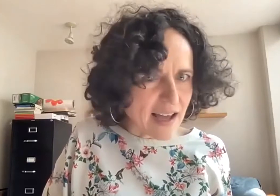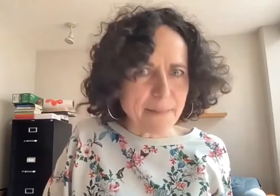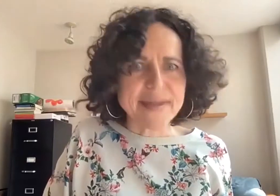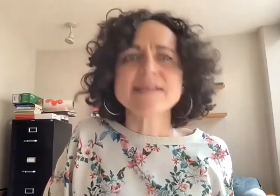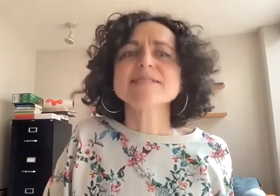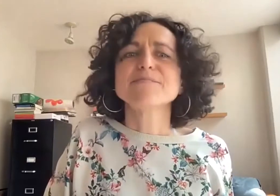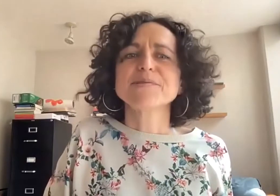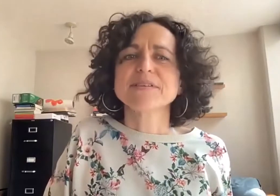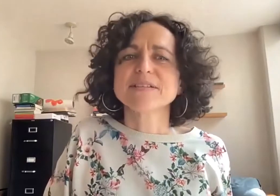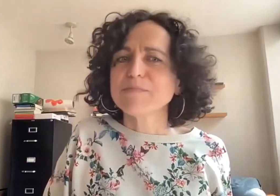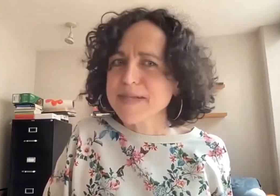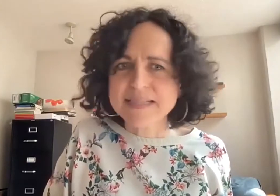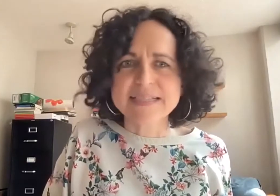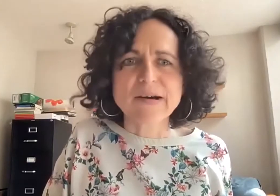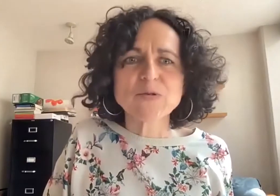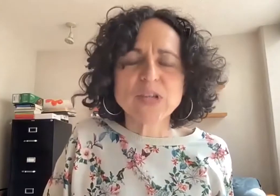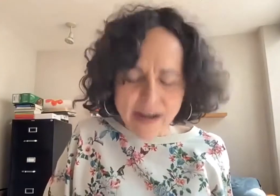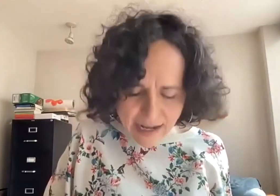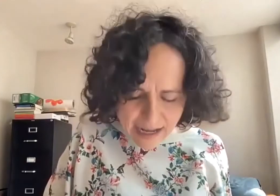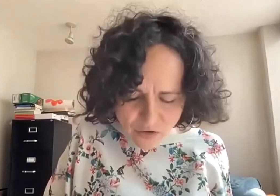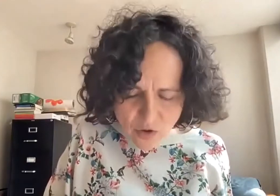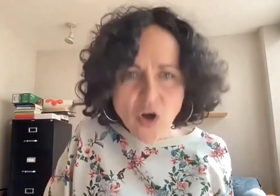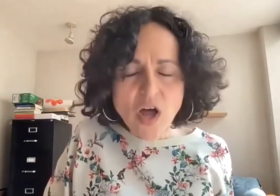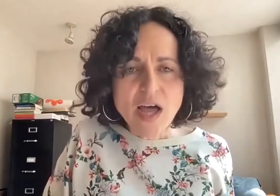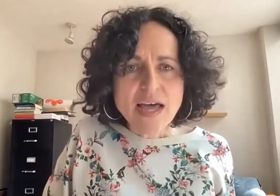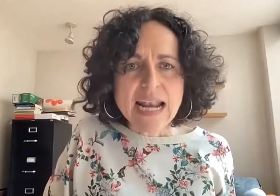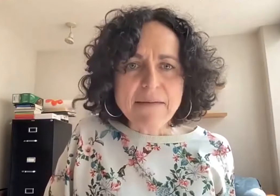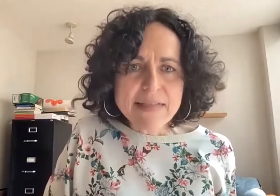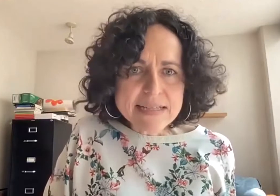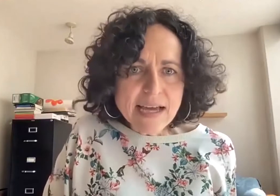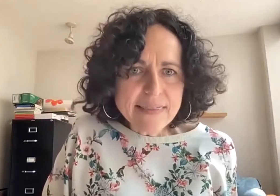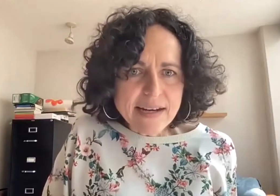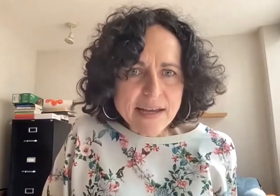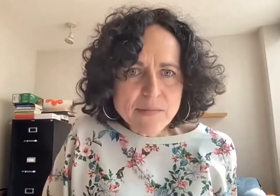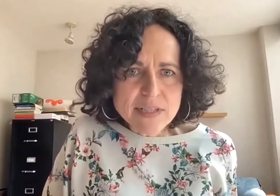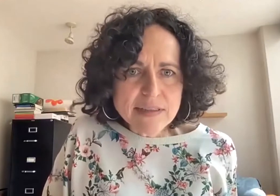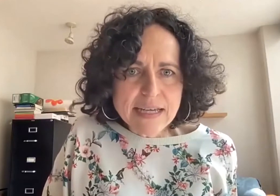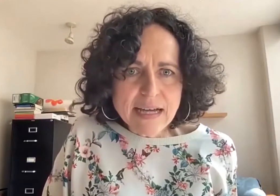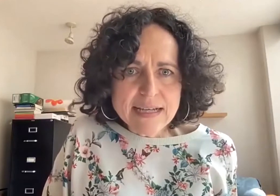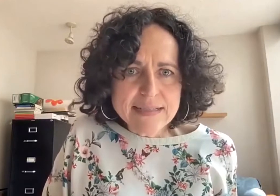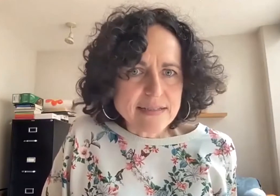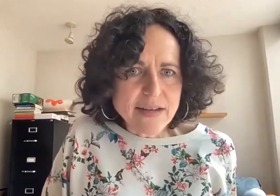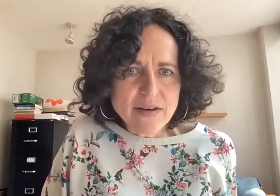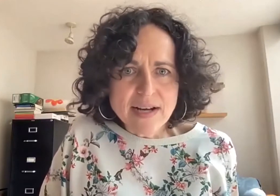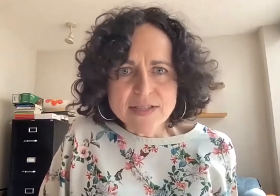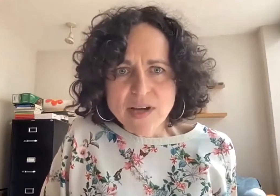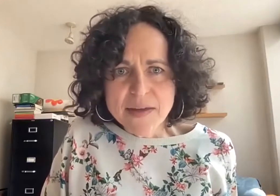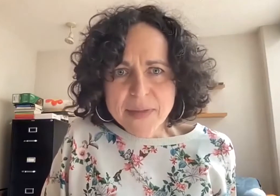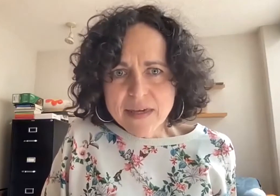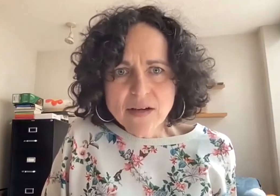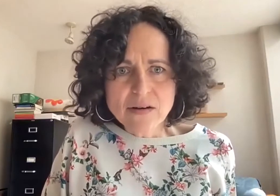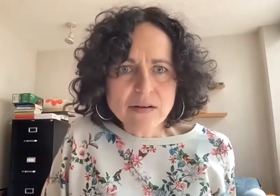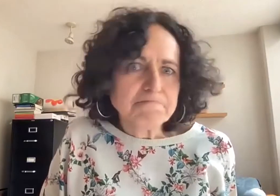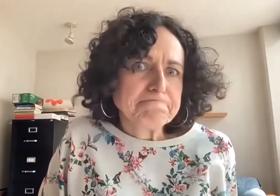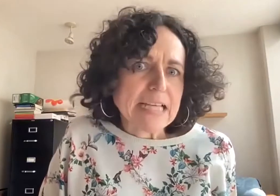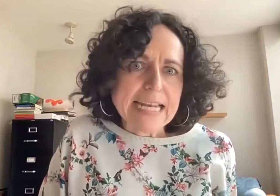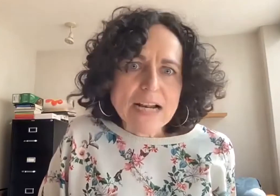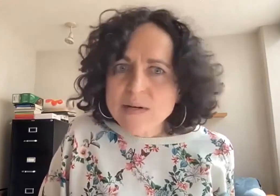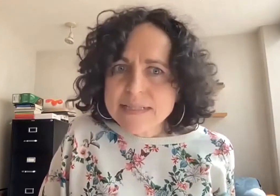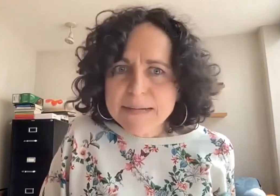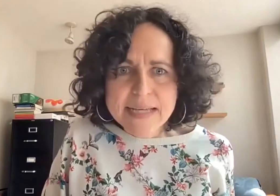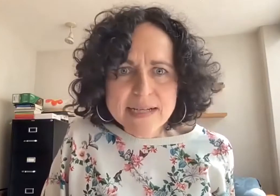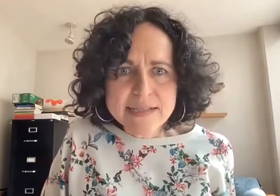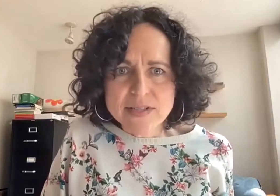very little research. And our research and is still on the go. The evidence that we have is that